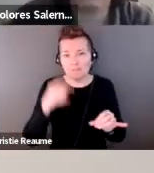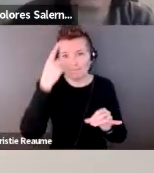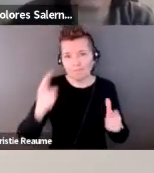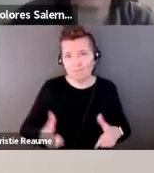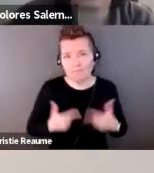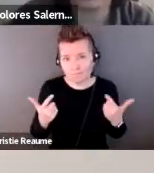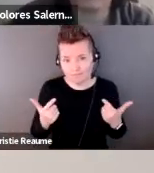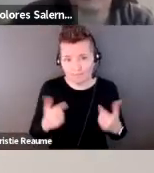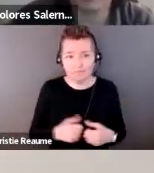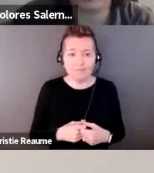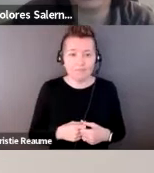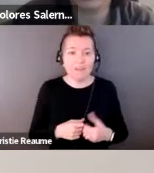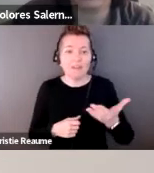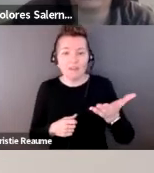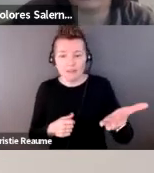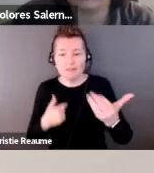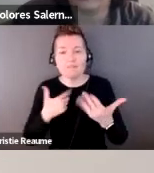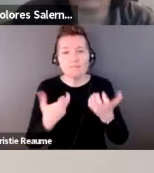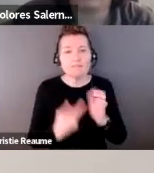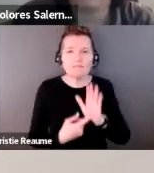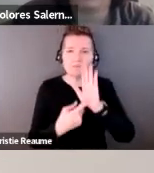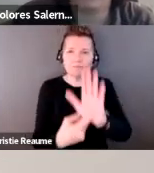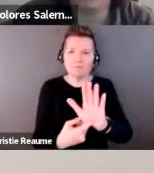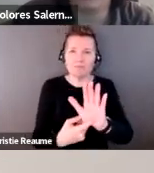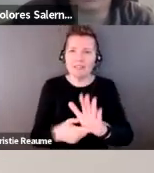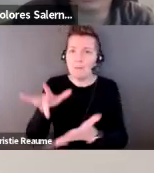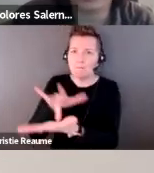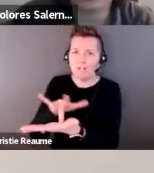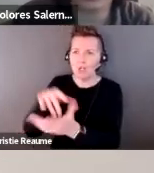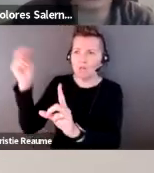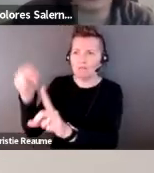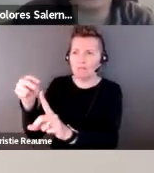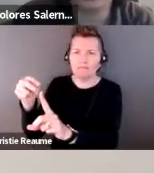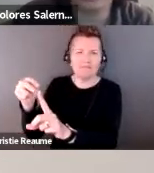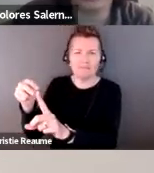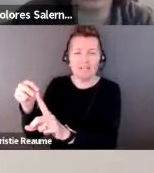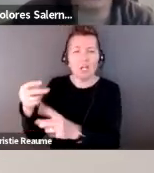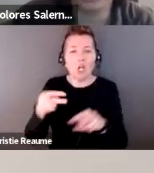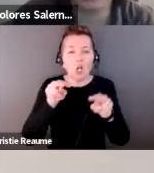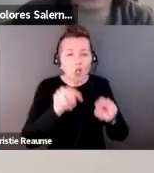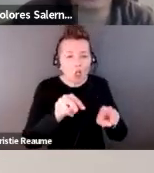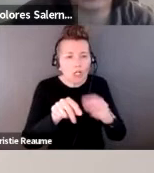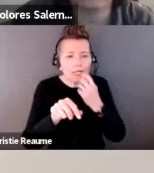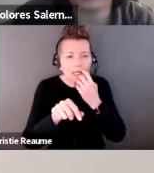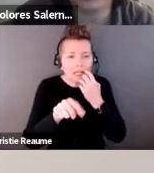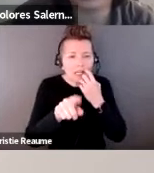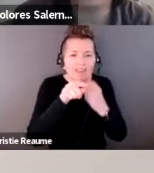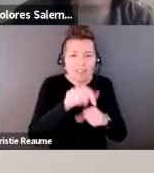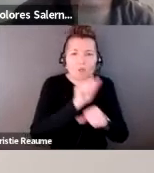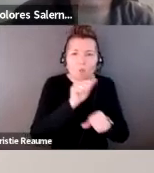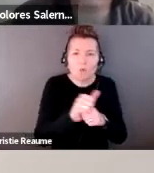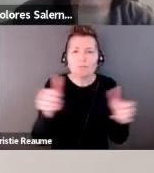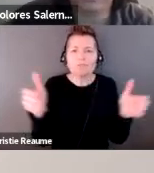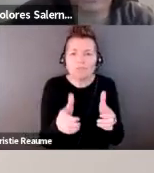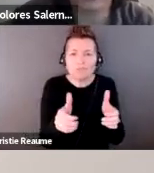to redirect this away from pathology to to view the work as entity entities joined together in conversation.